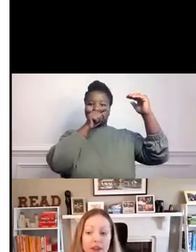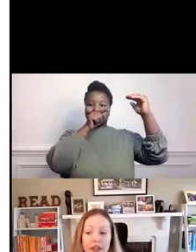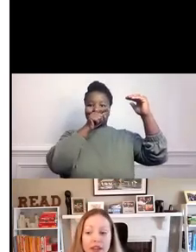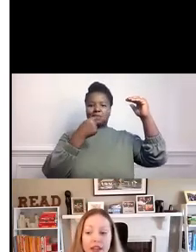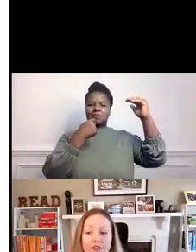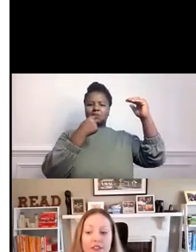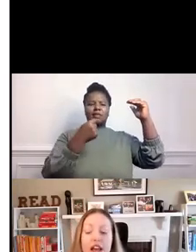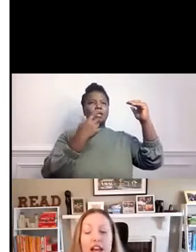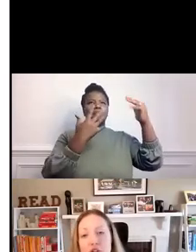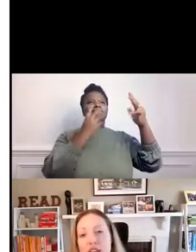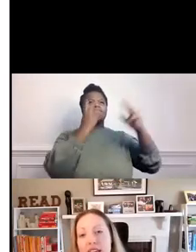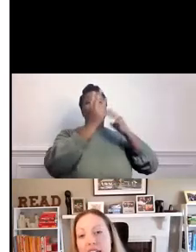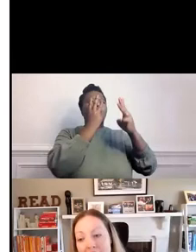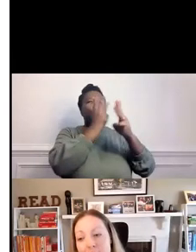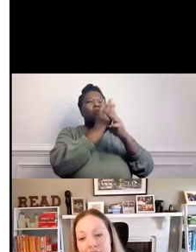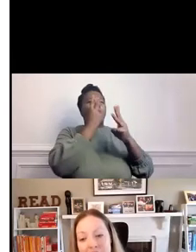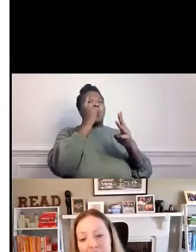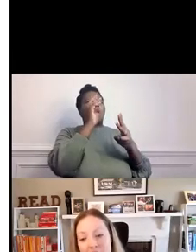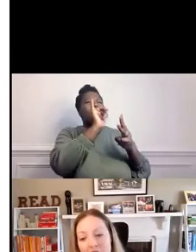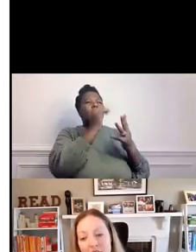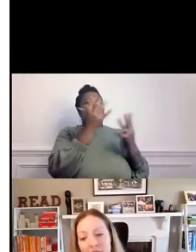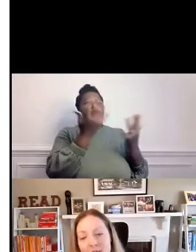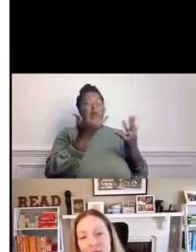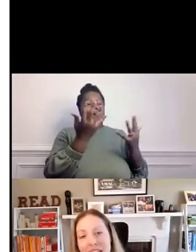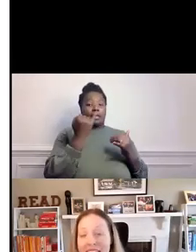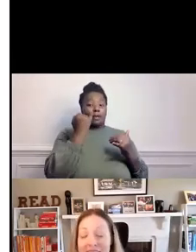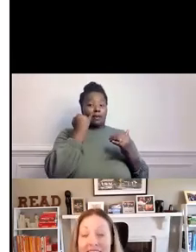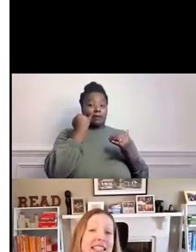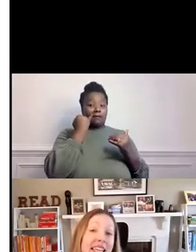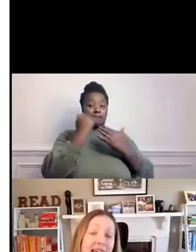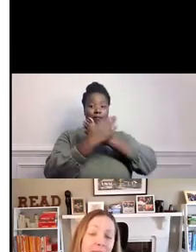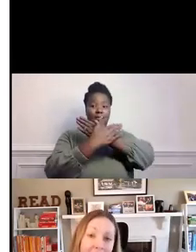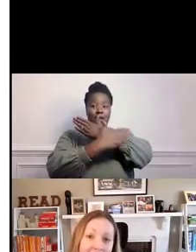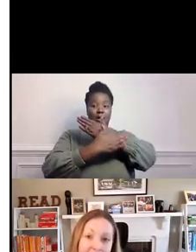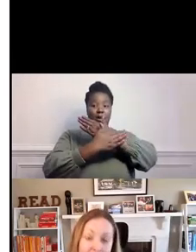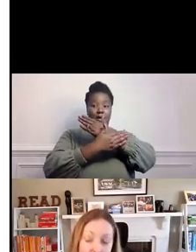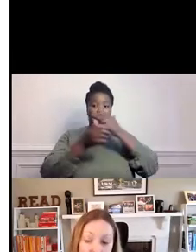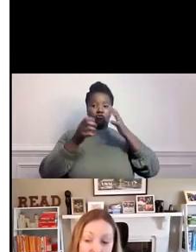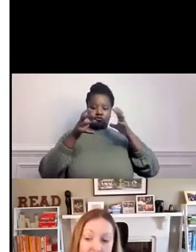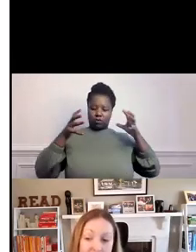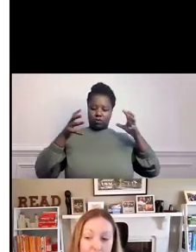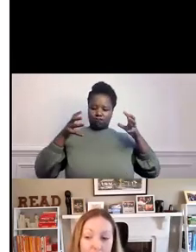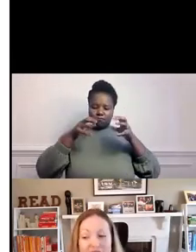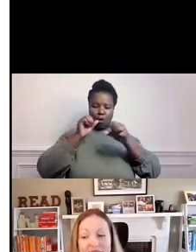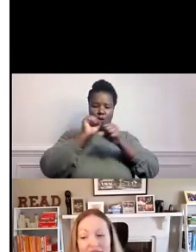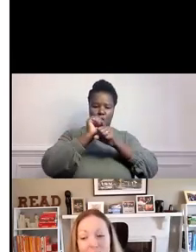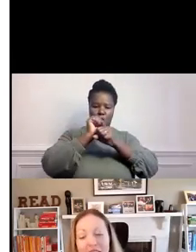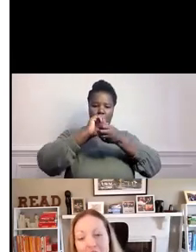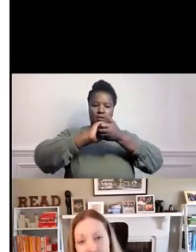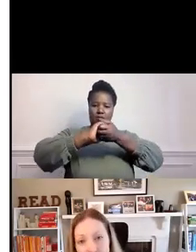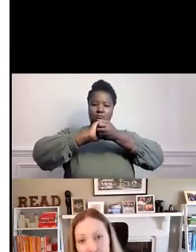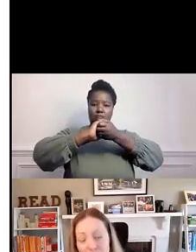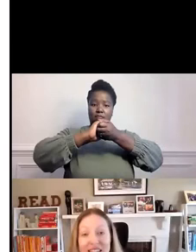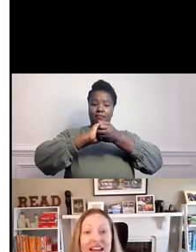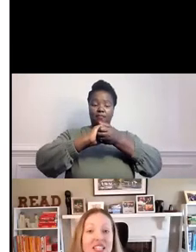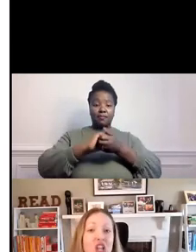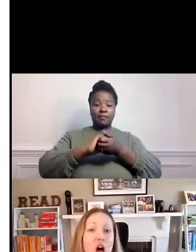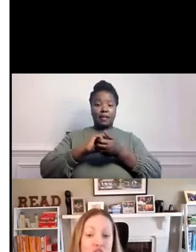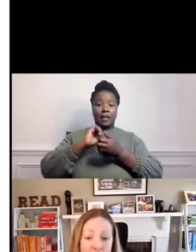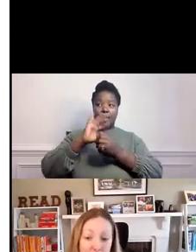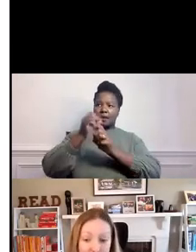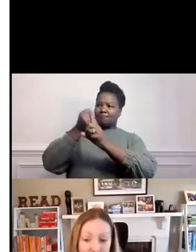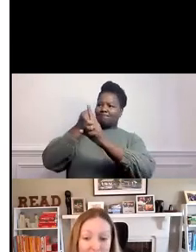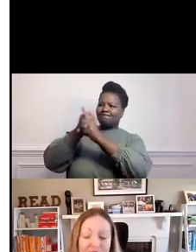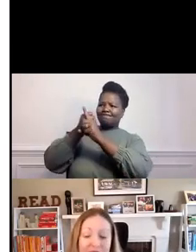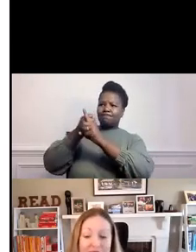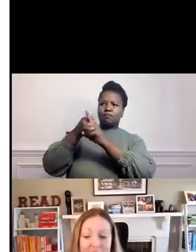example, if the country came together and the impact of the crisis was less painful or less